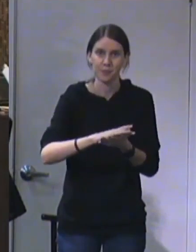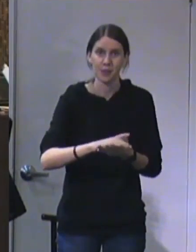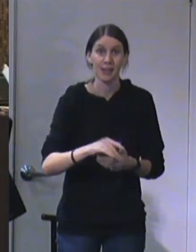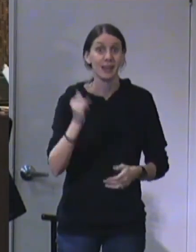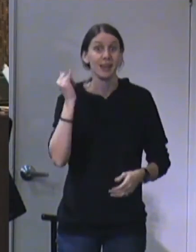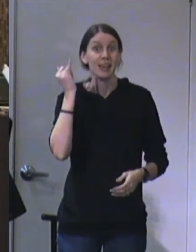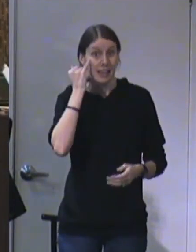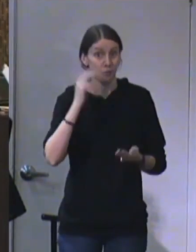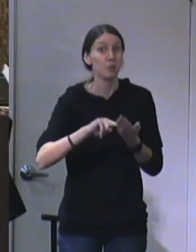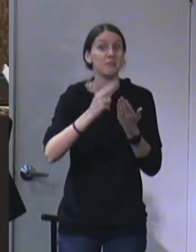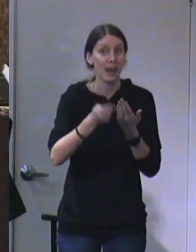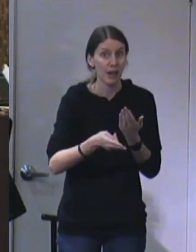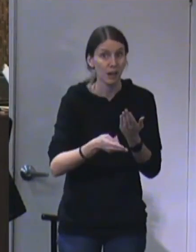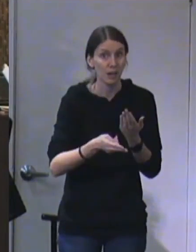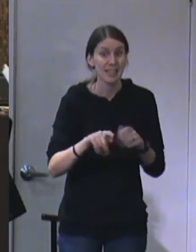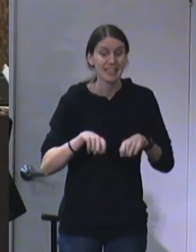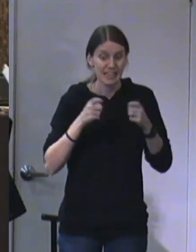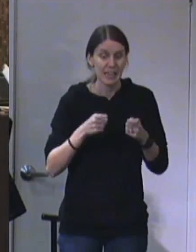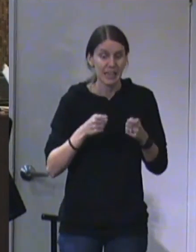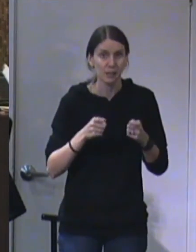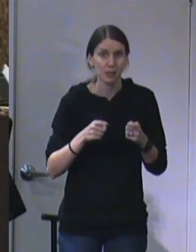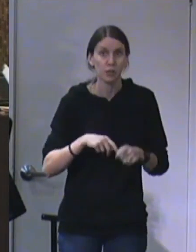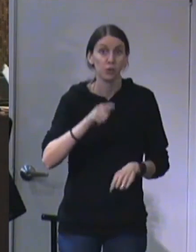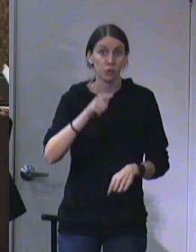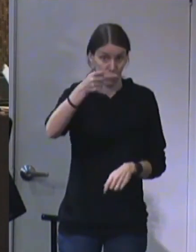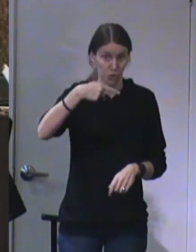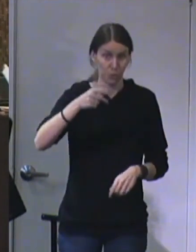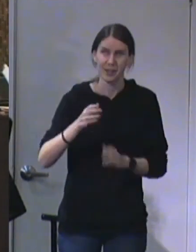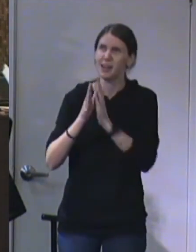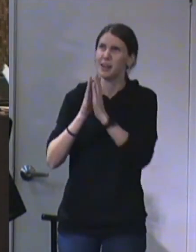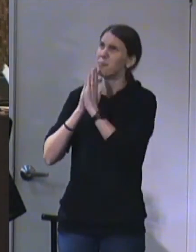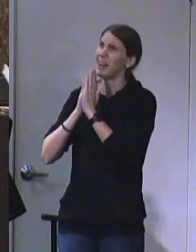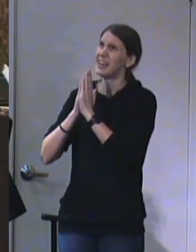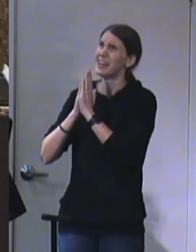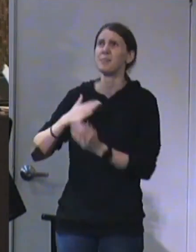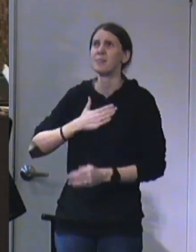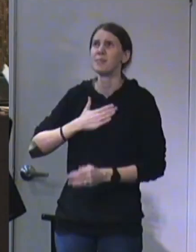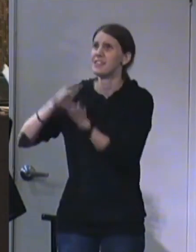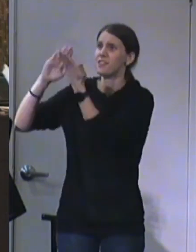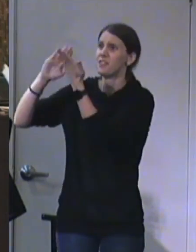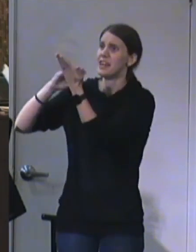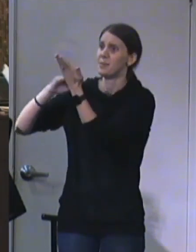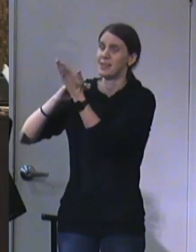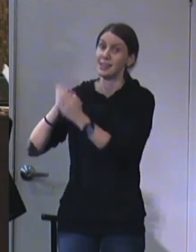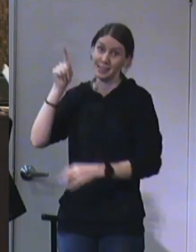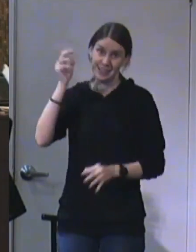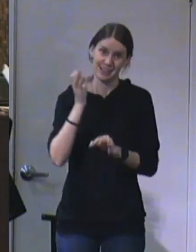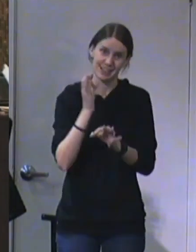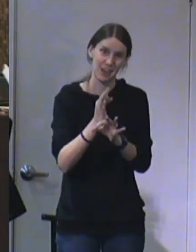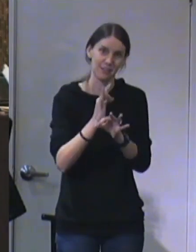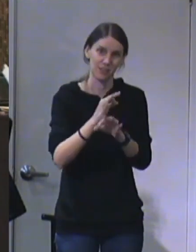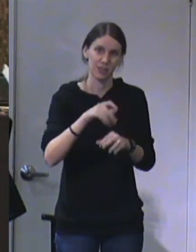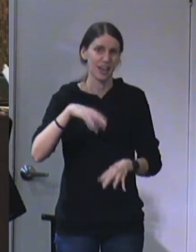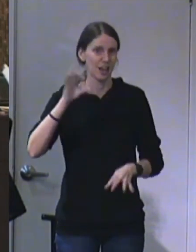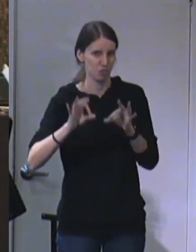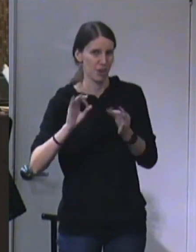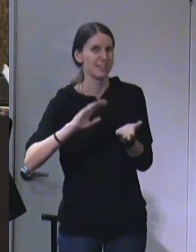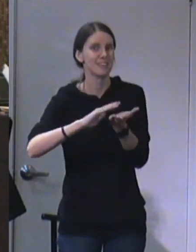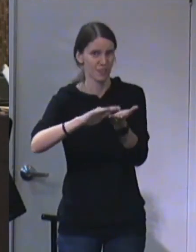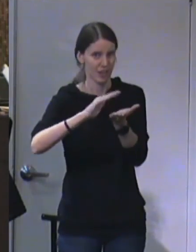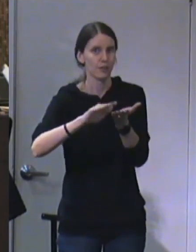back to him and confess our sin. Faithful and just to forgive us our sins and to cleanse us from all unrighteousness.